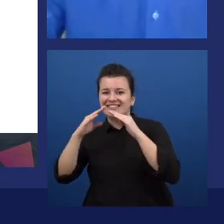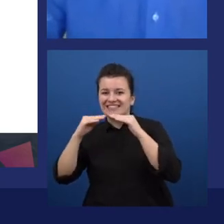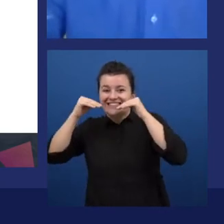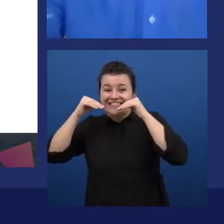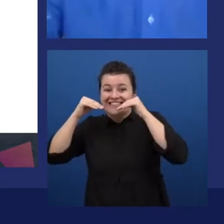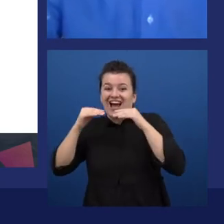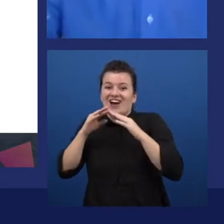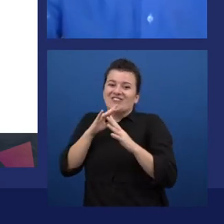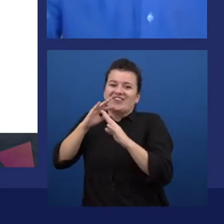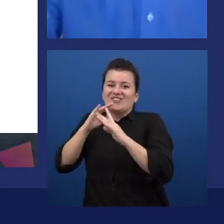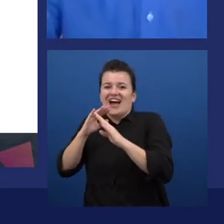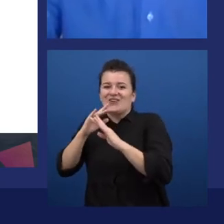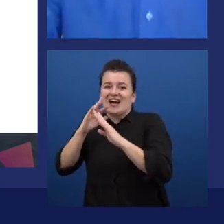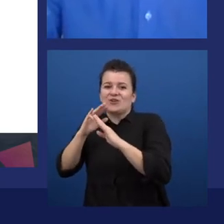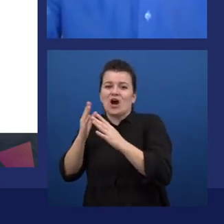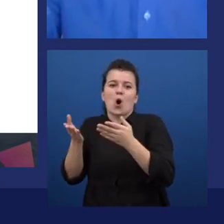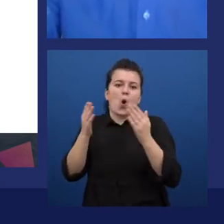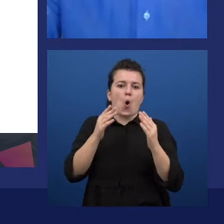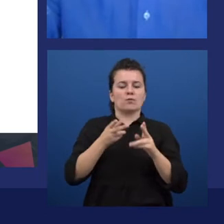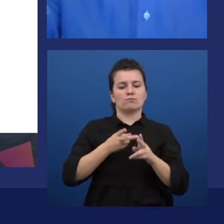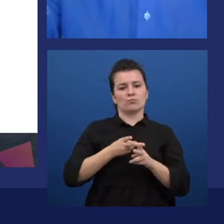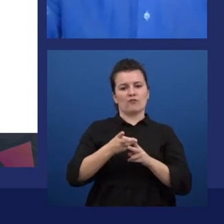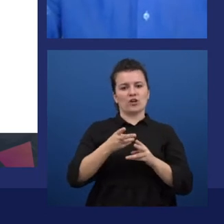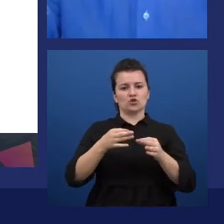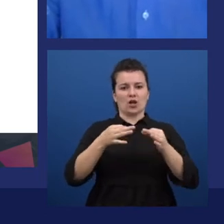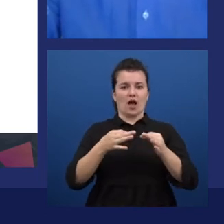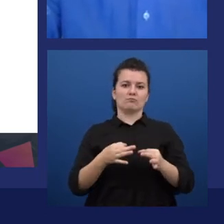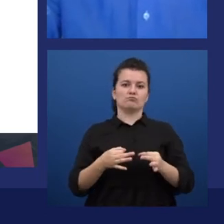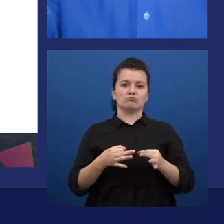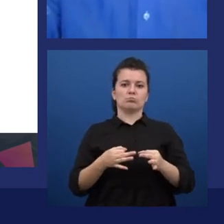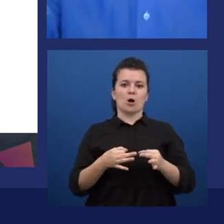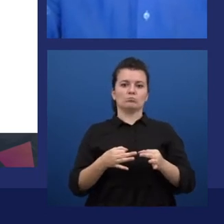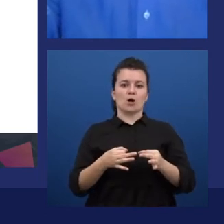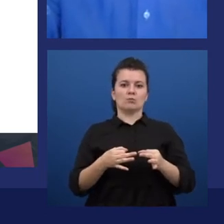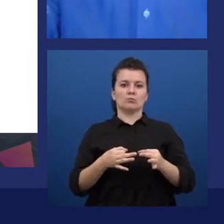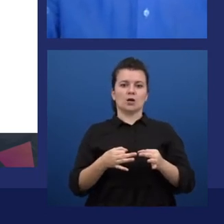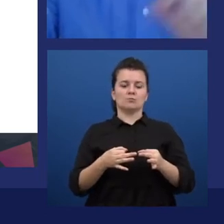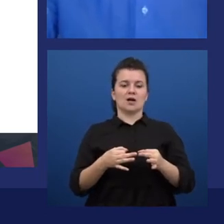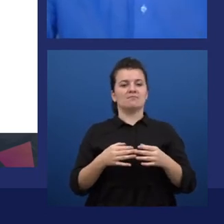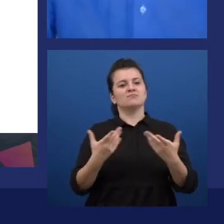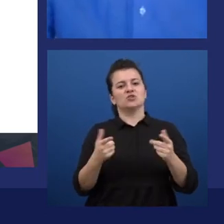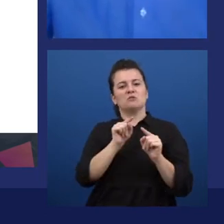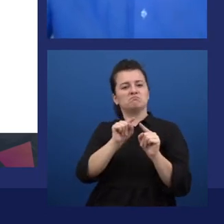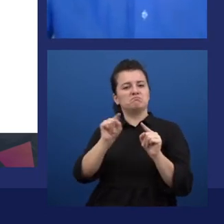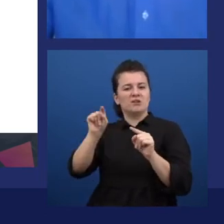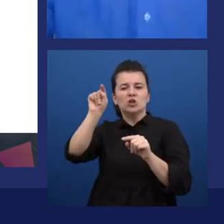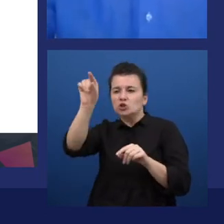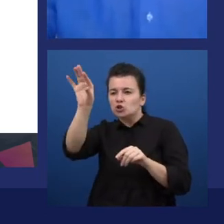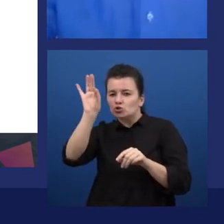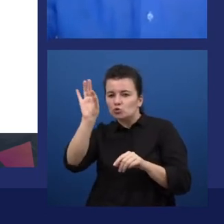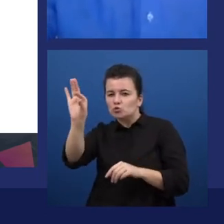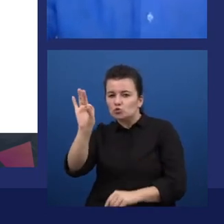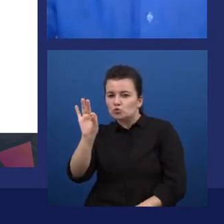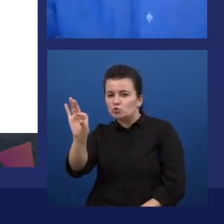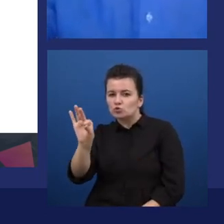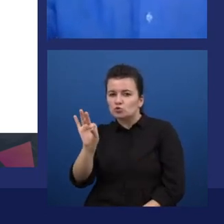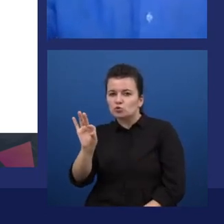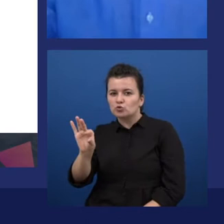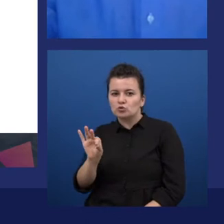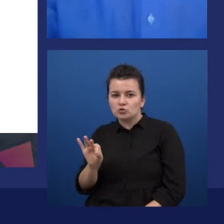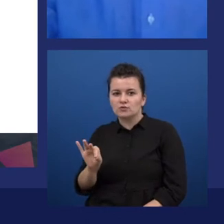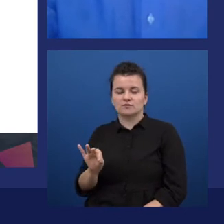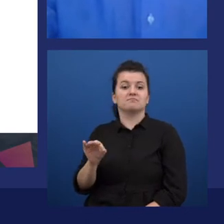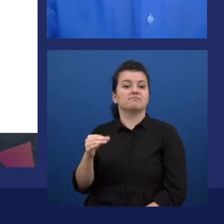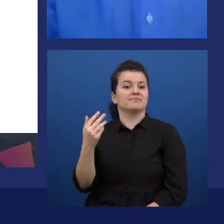more professional. And then you can also tune the speed and the pitch. So we can say, hello,